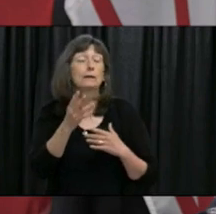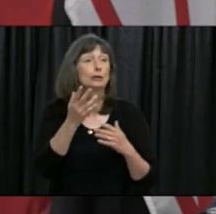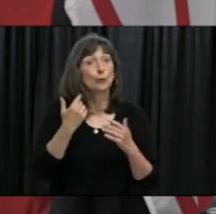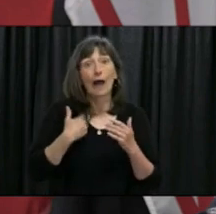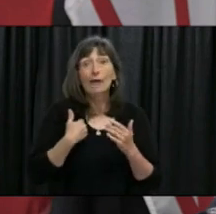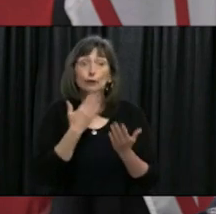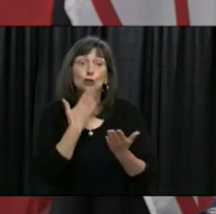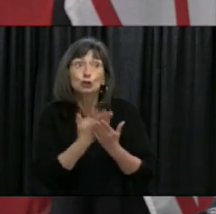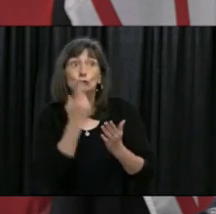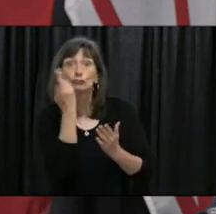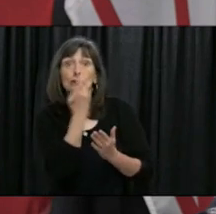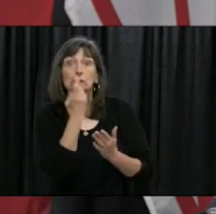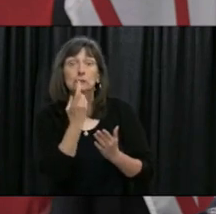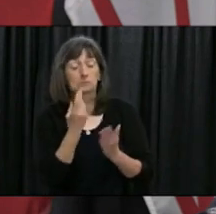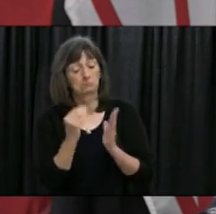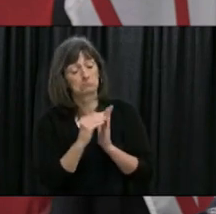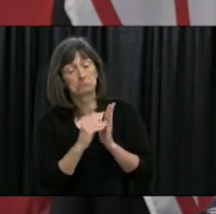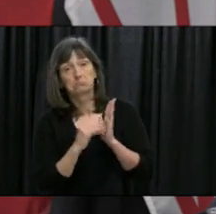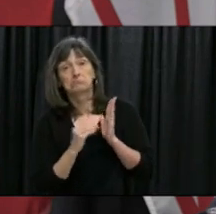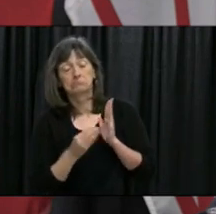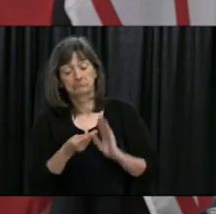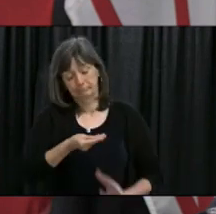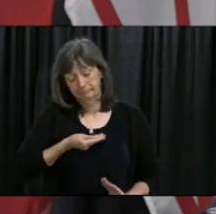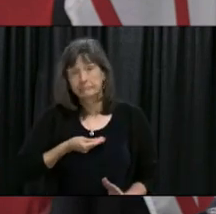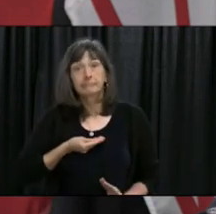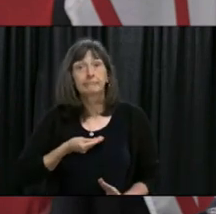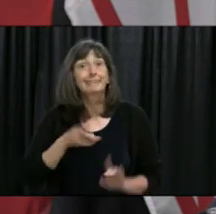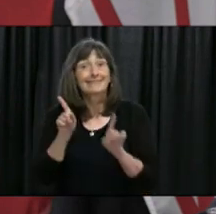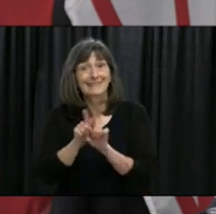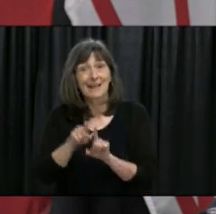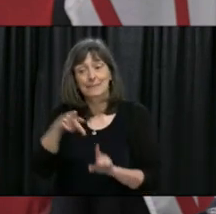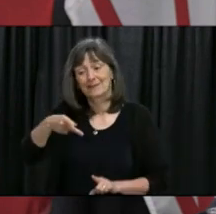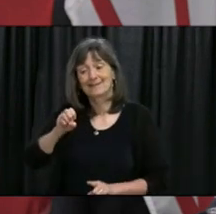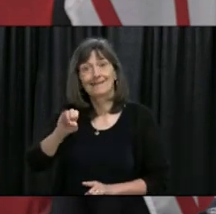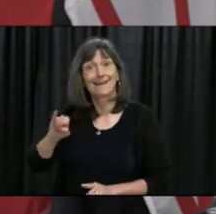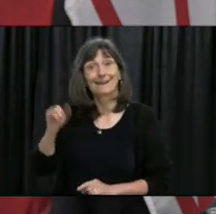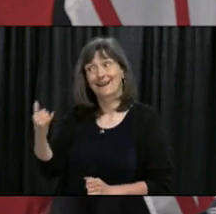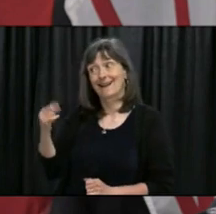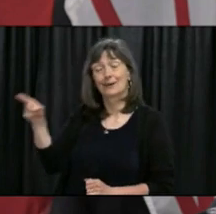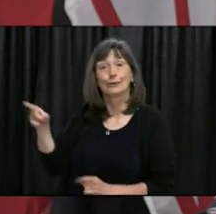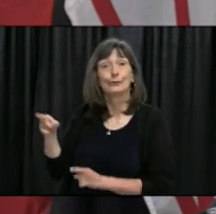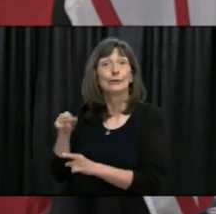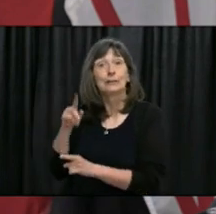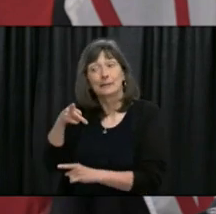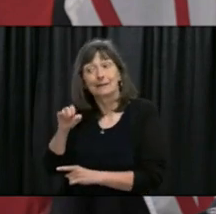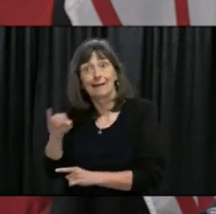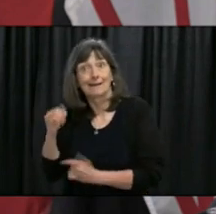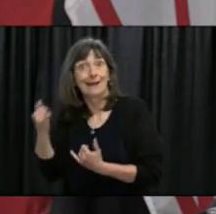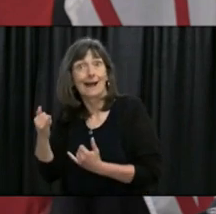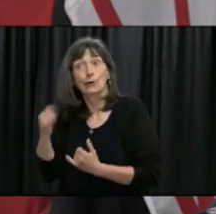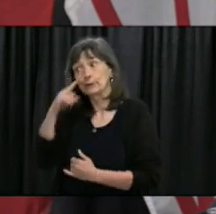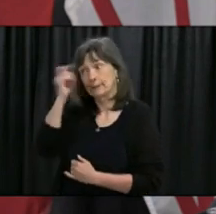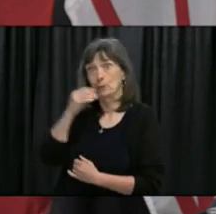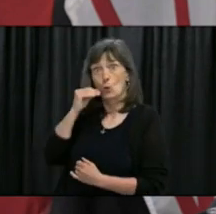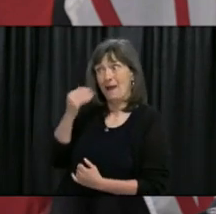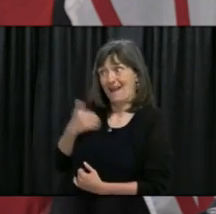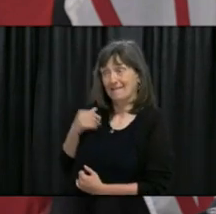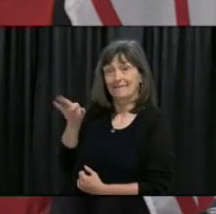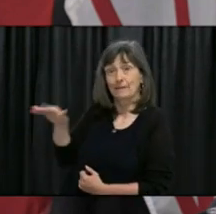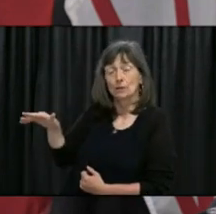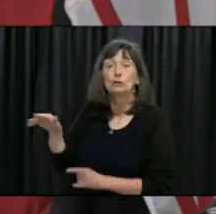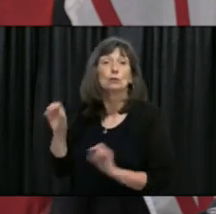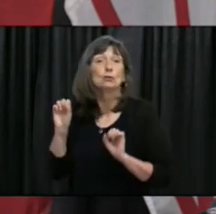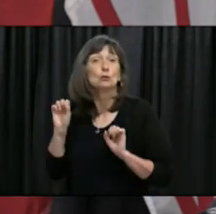that provision is there that's what's happening in PEI right now so if you own a property in PEI my understanding is